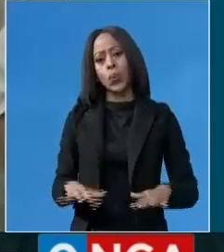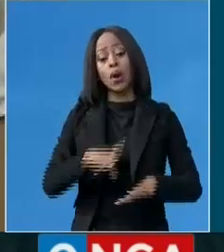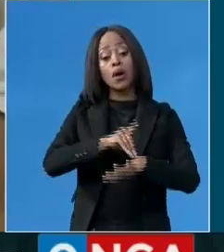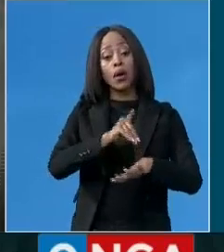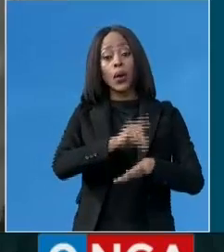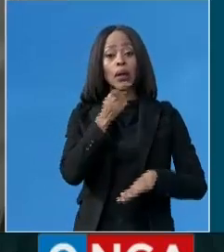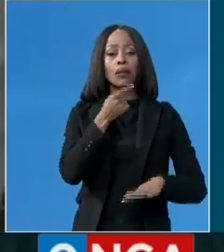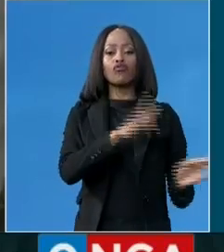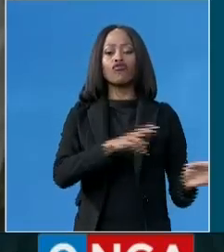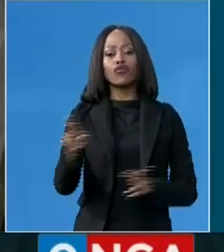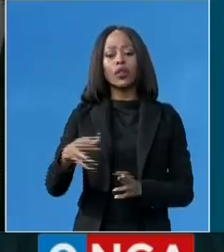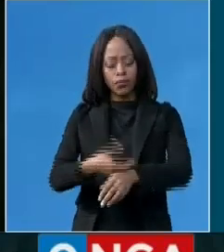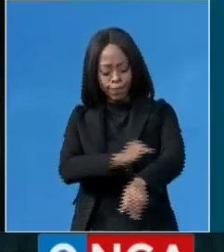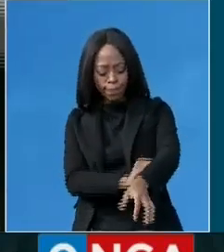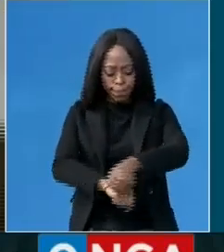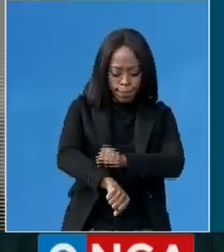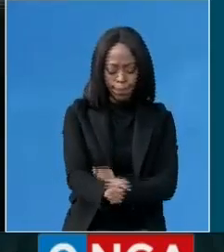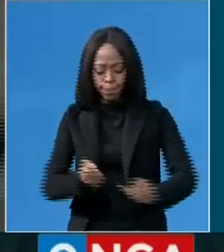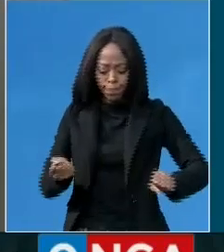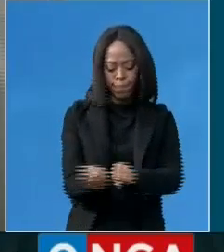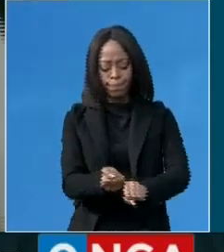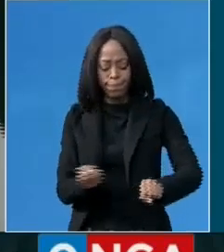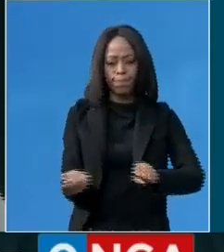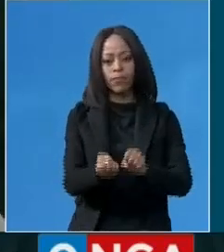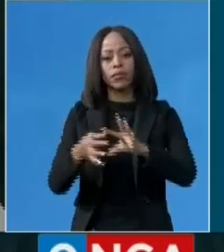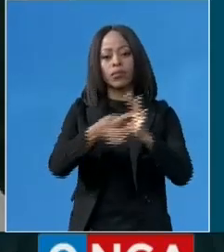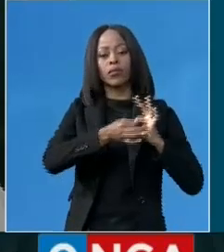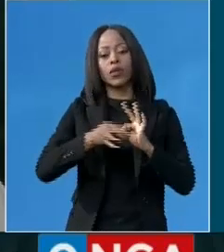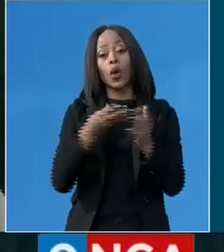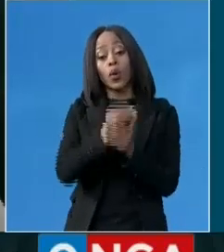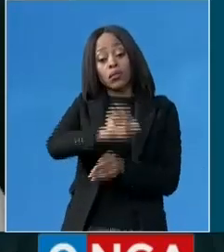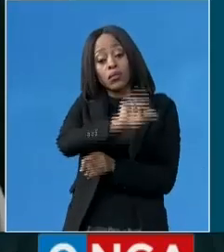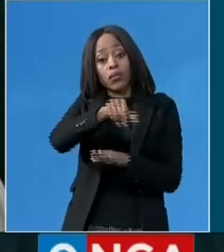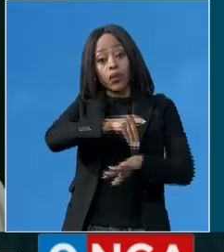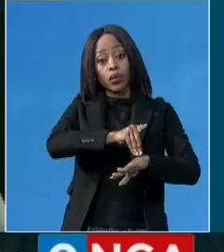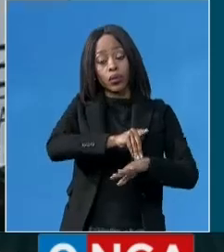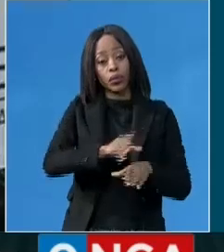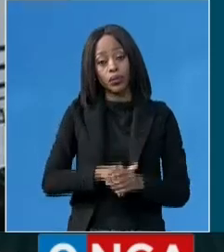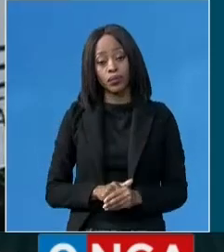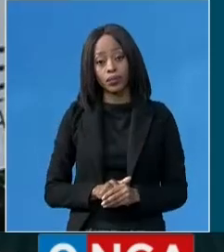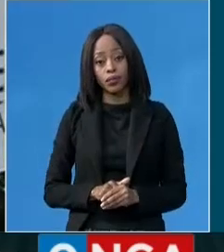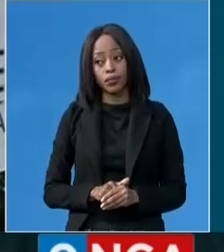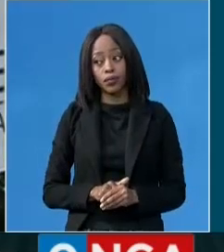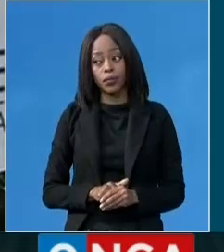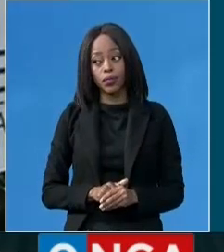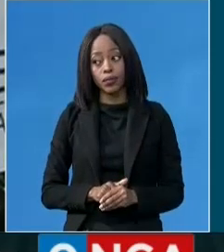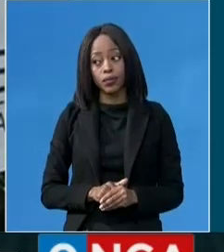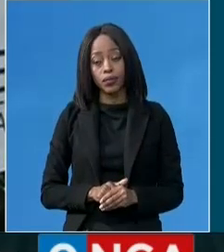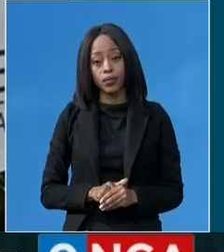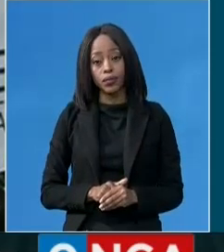doctors say they are ready to roll up their sleeves and join forces with their South African counterparts. We're coming to